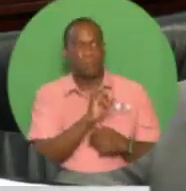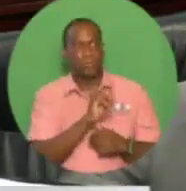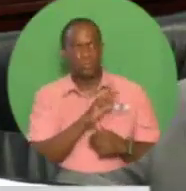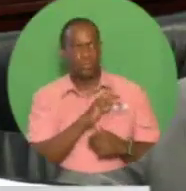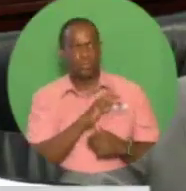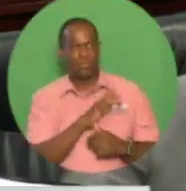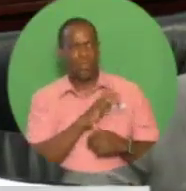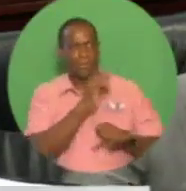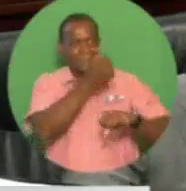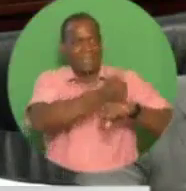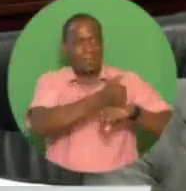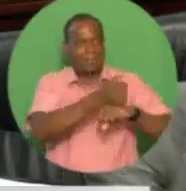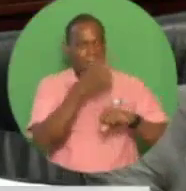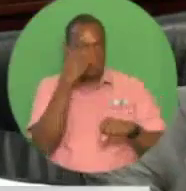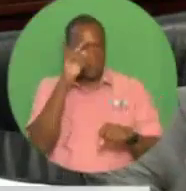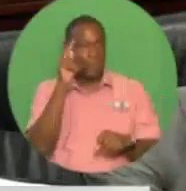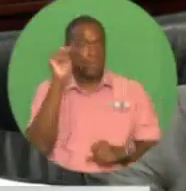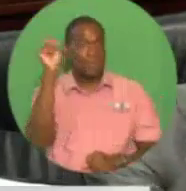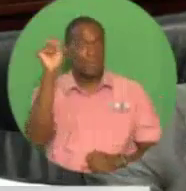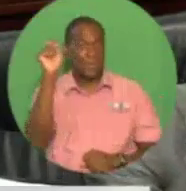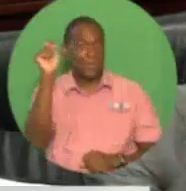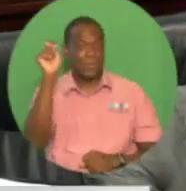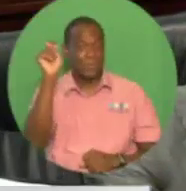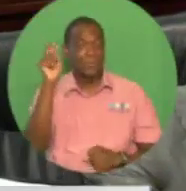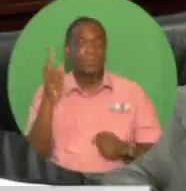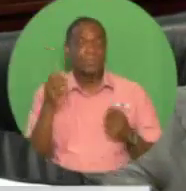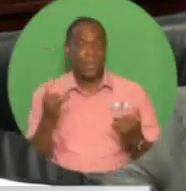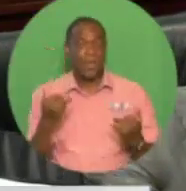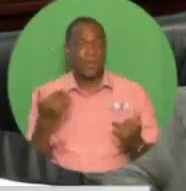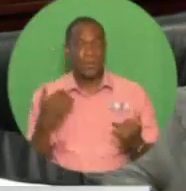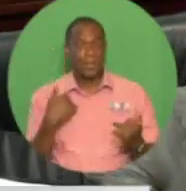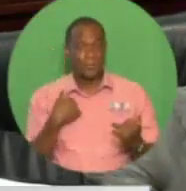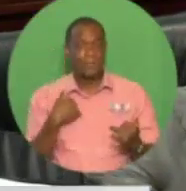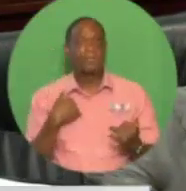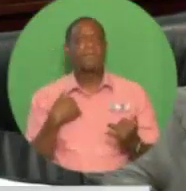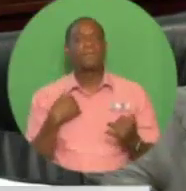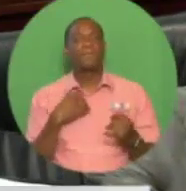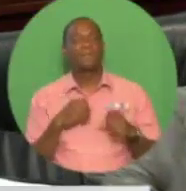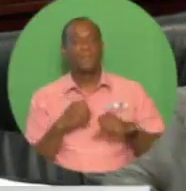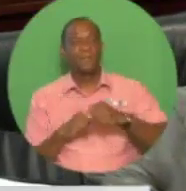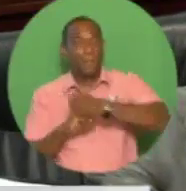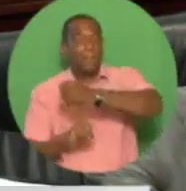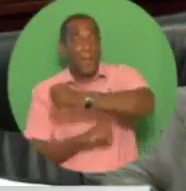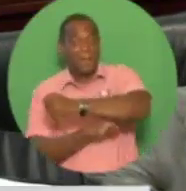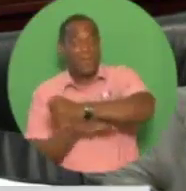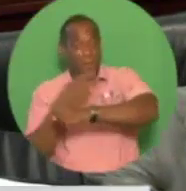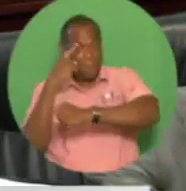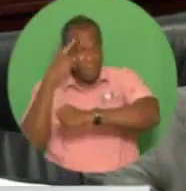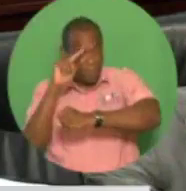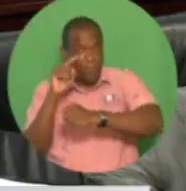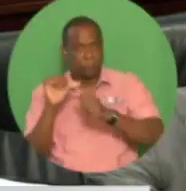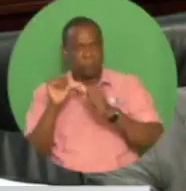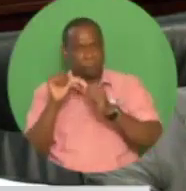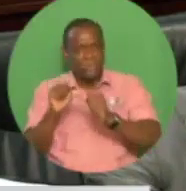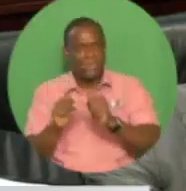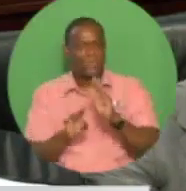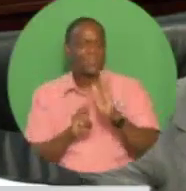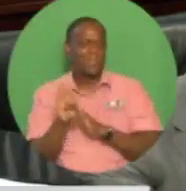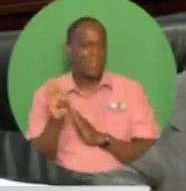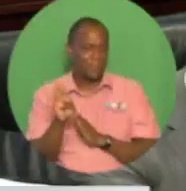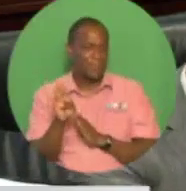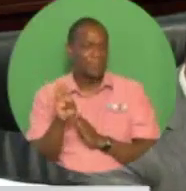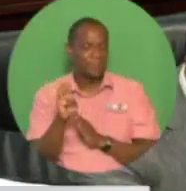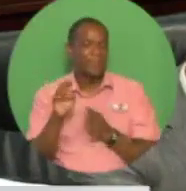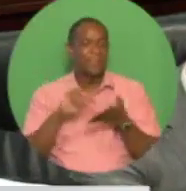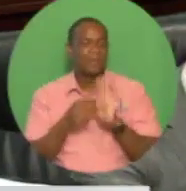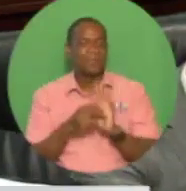which will now provide a platform for sustainable and economic and social development, and place Tobago at the center of a